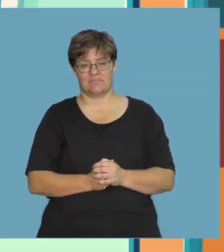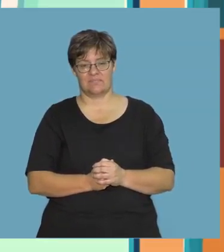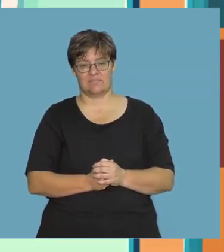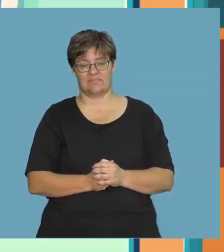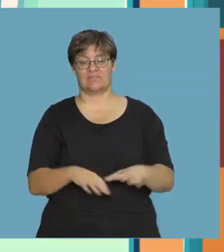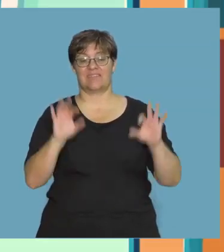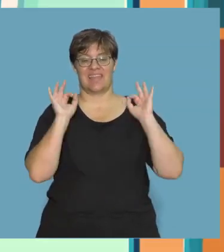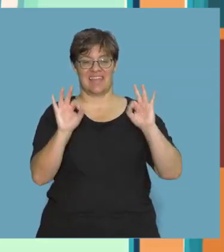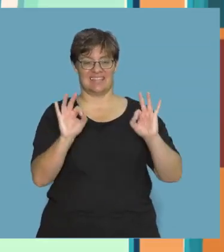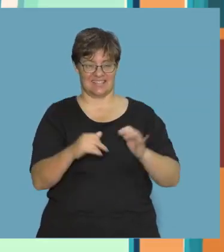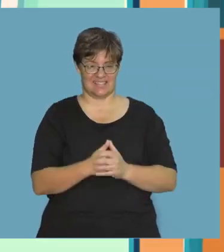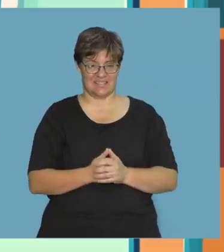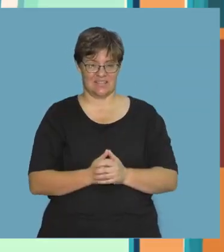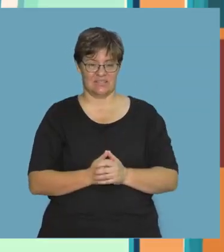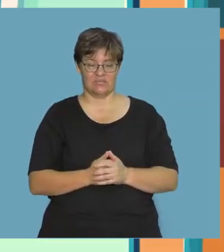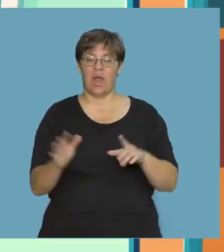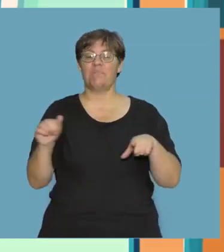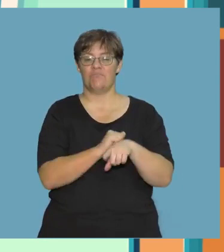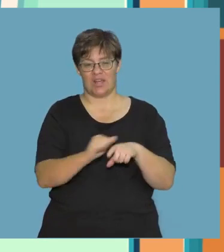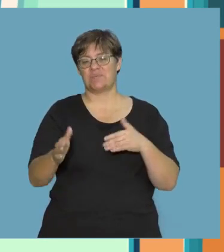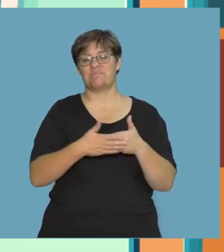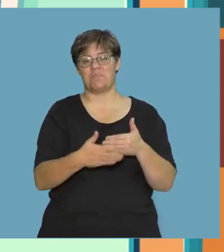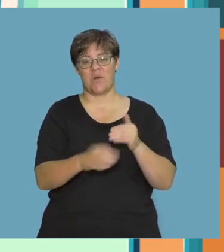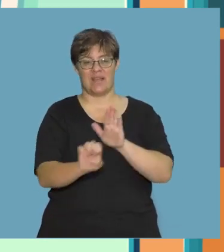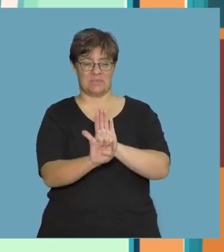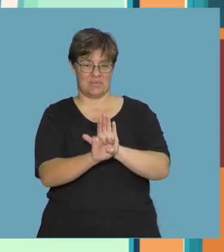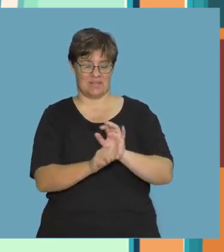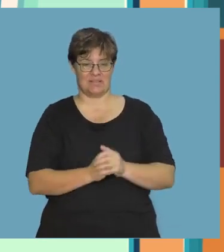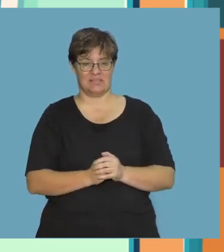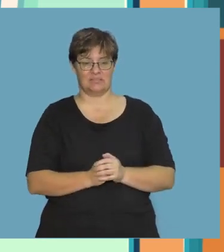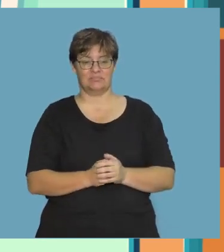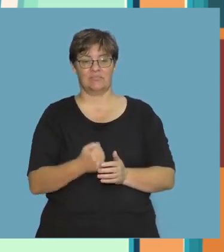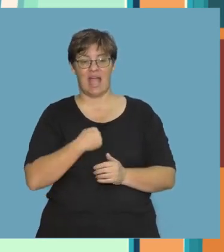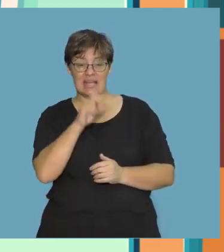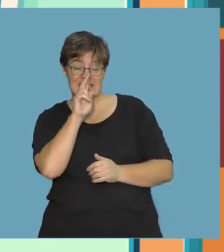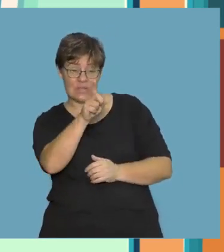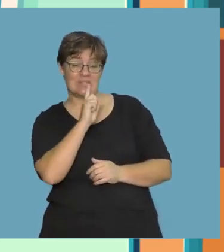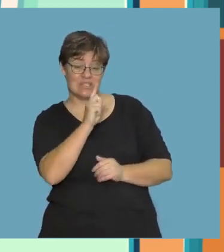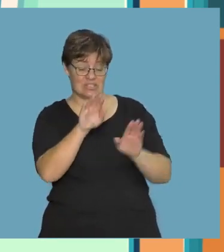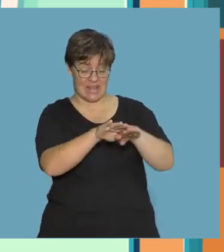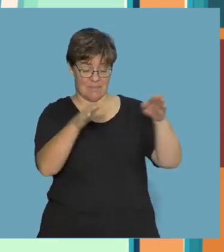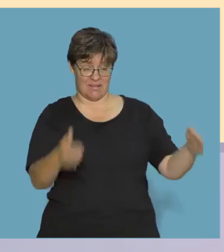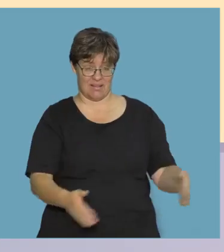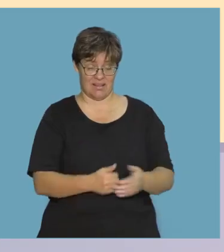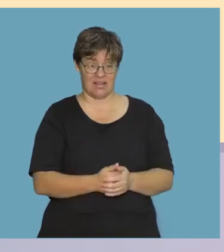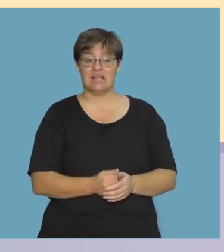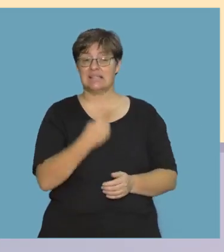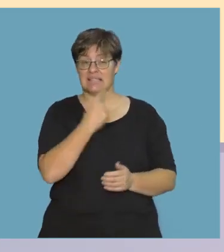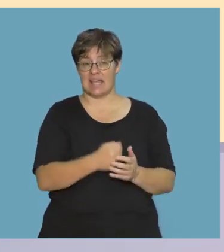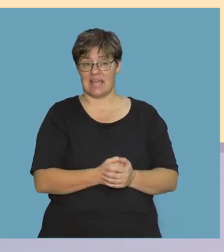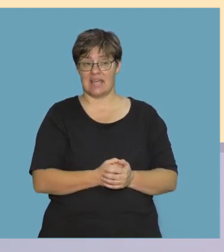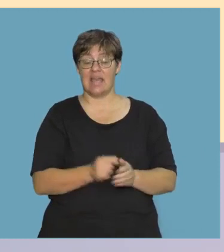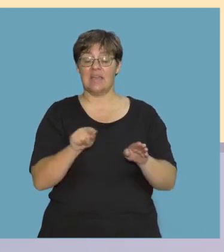Excellent! Let's practice some more examples. I see your teacher's table. Say, the